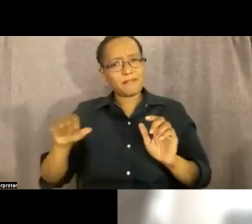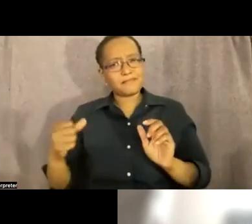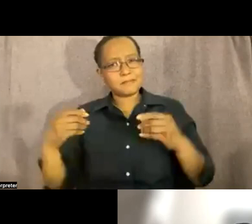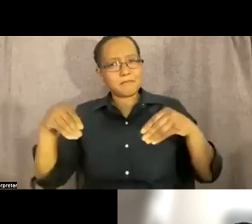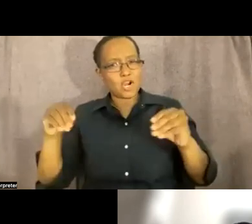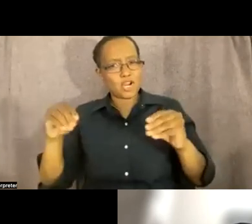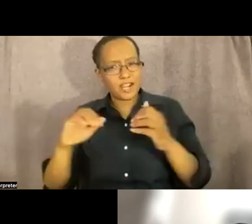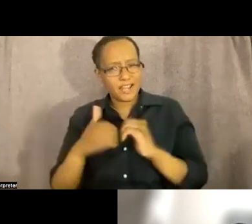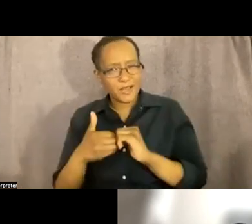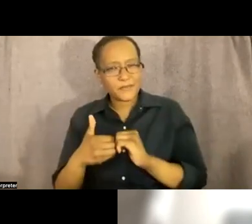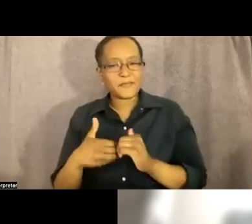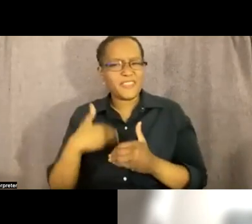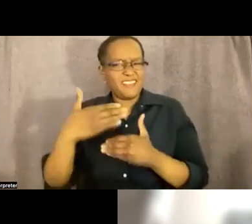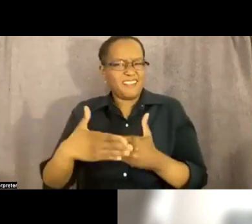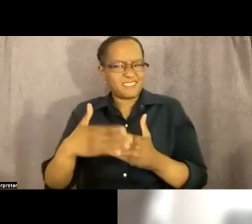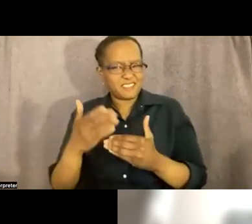questions